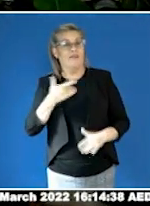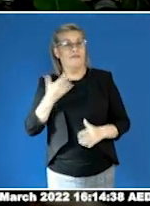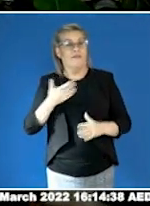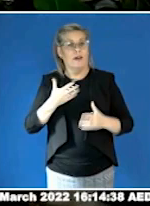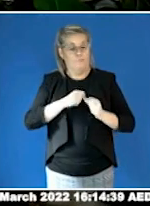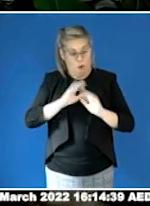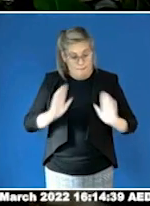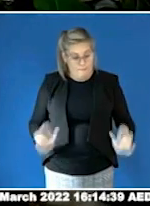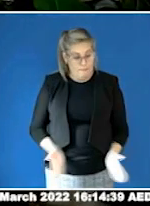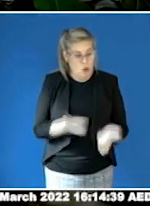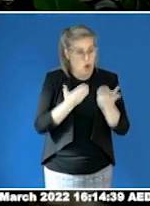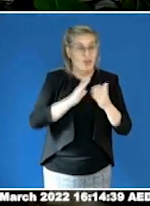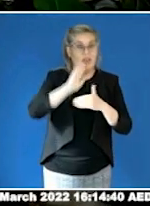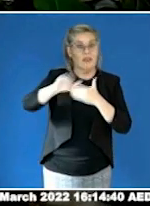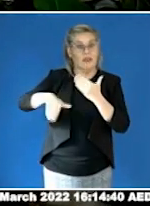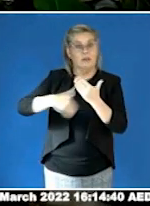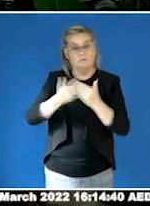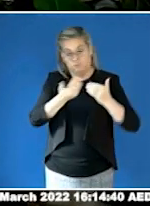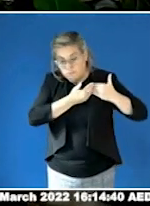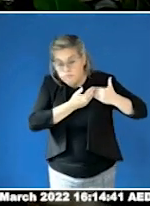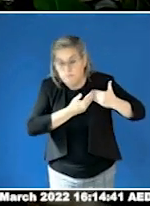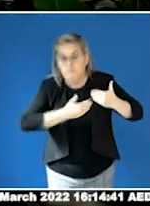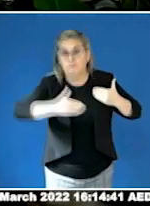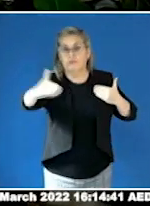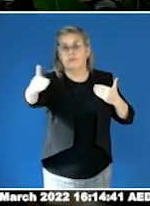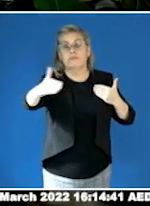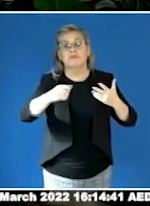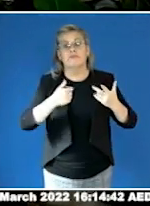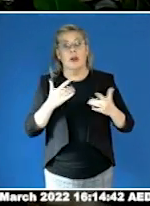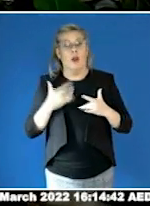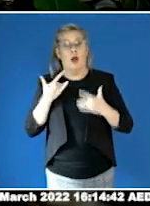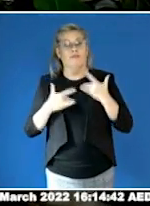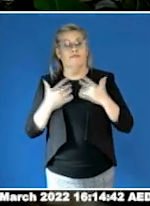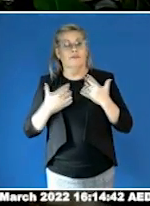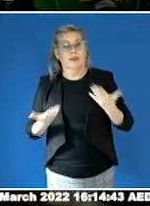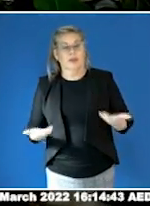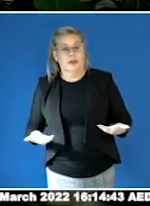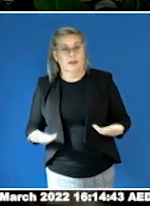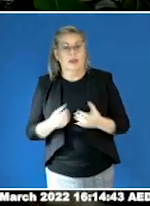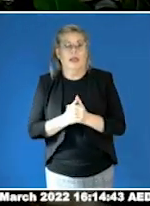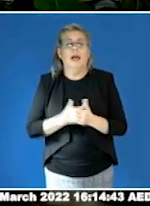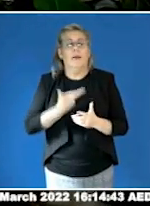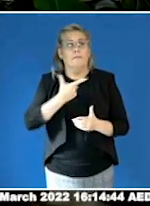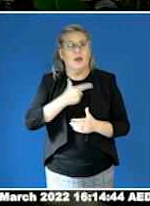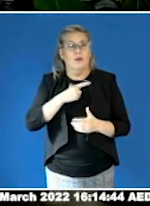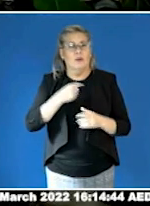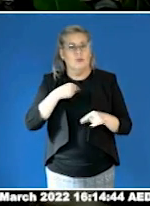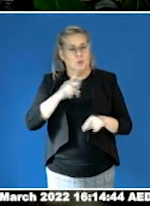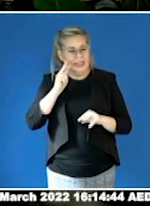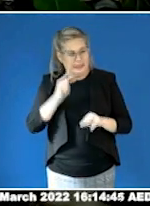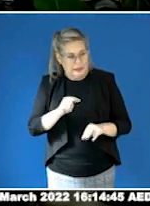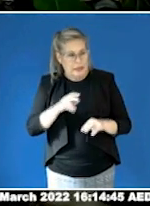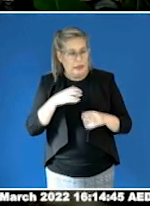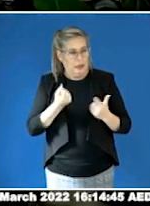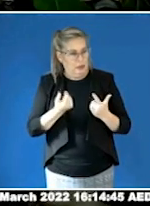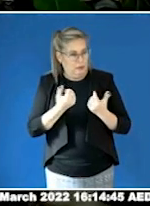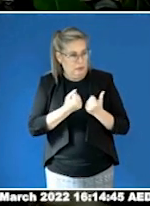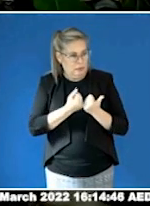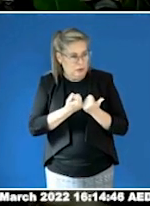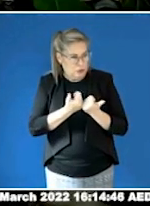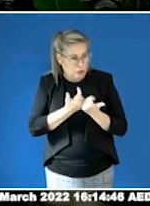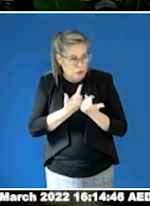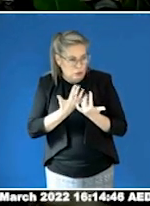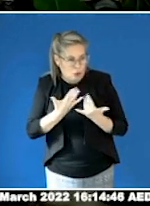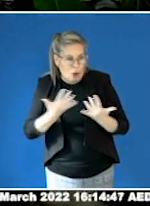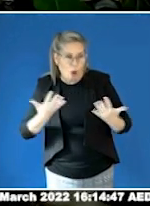it's generational trauma that we are seeing because of so many unmet needs amongst our